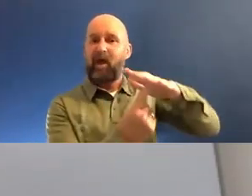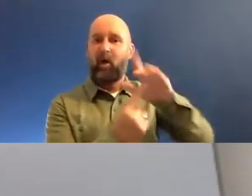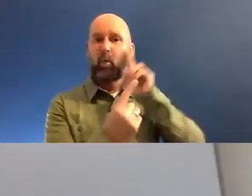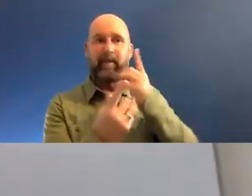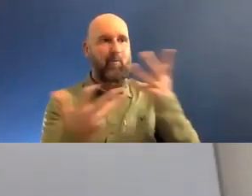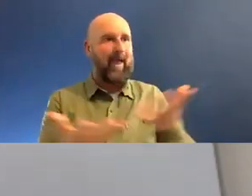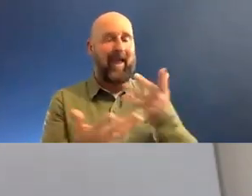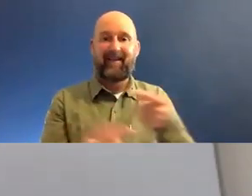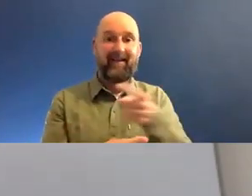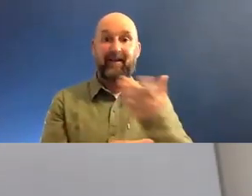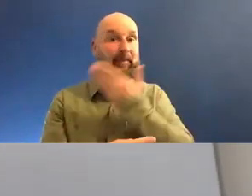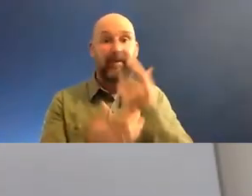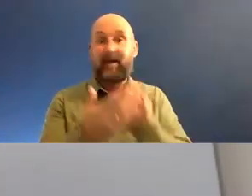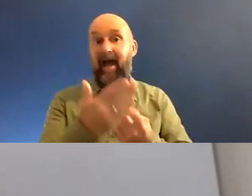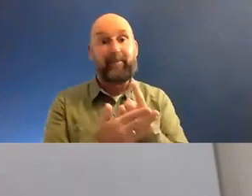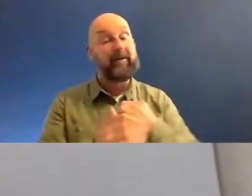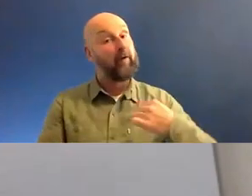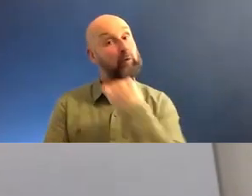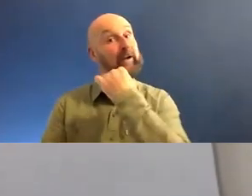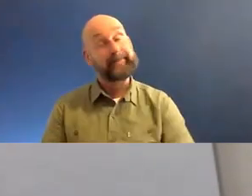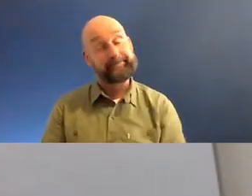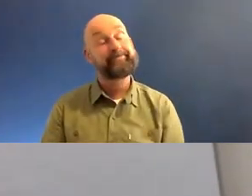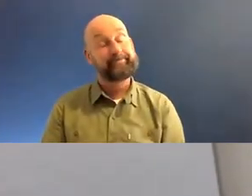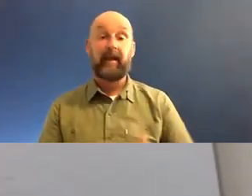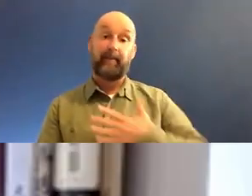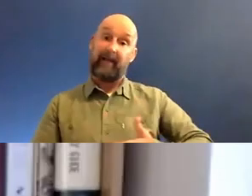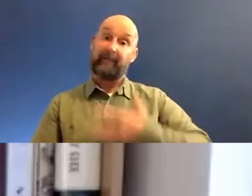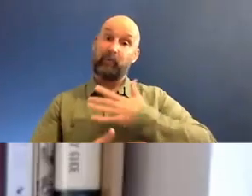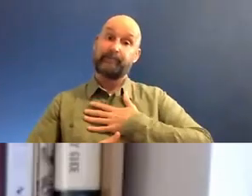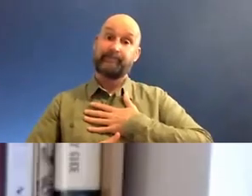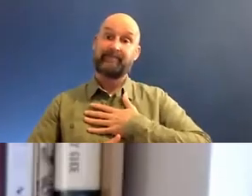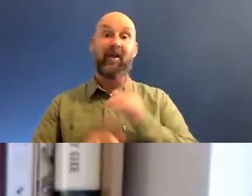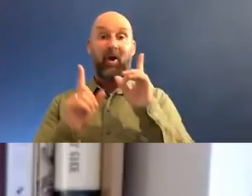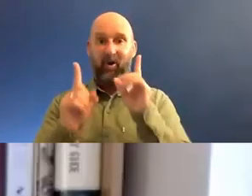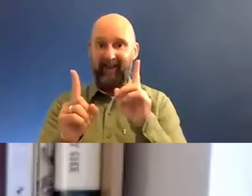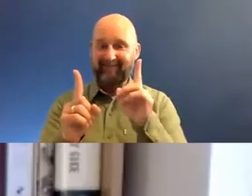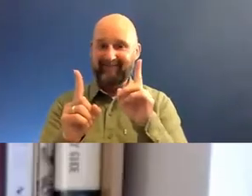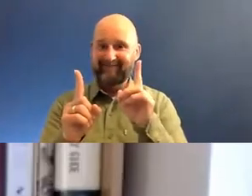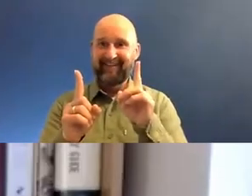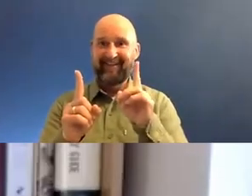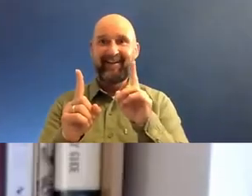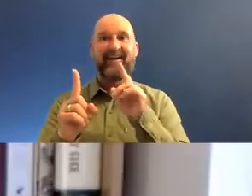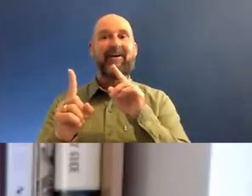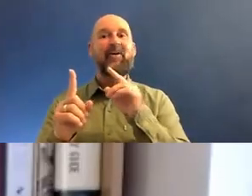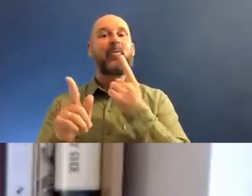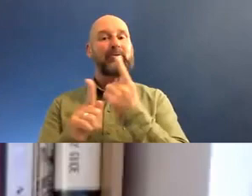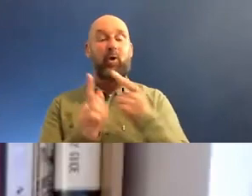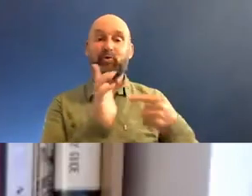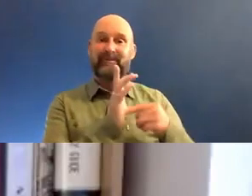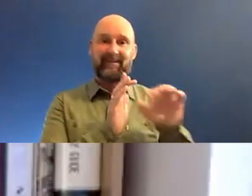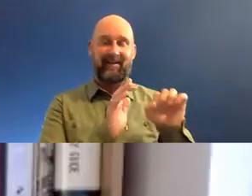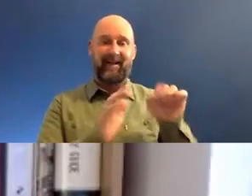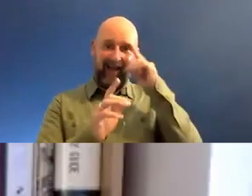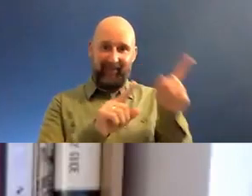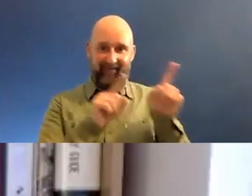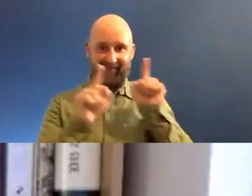still isn't happening, unfortunately, in my opinion. Okay. I will, be moving on to teach you in a moment, but I, I think